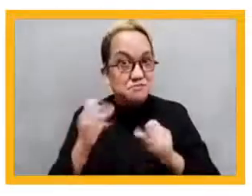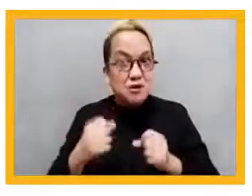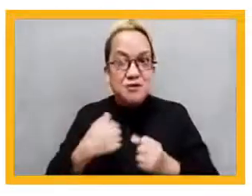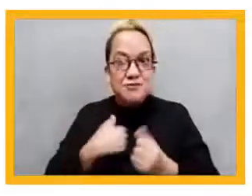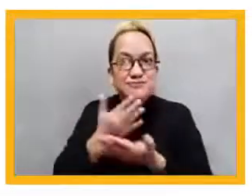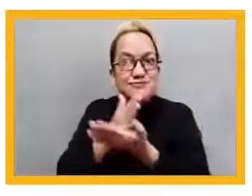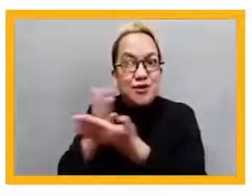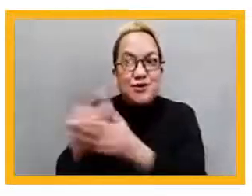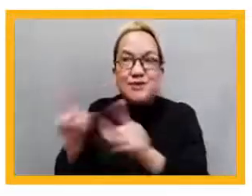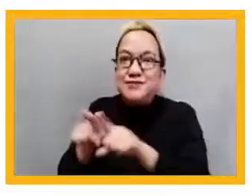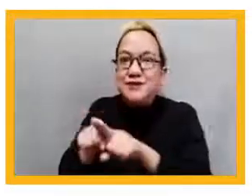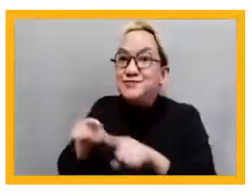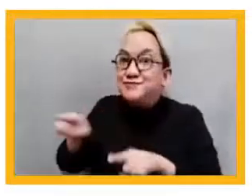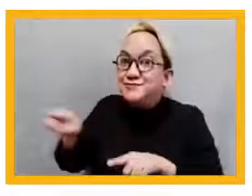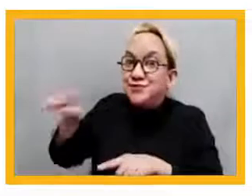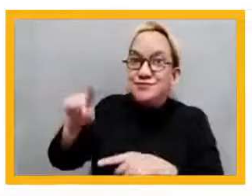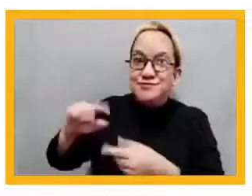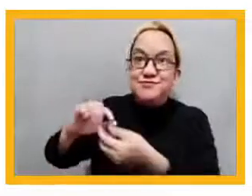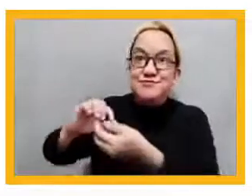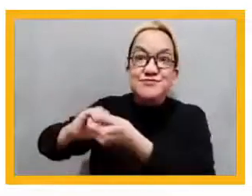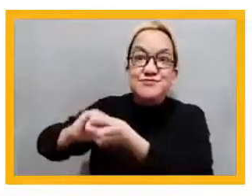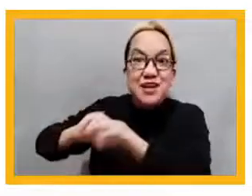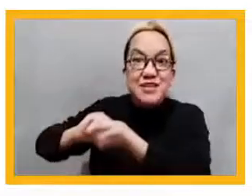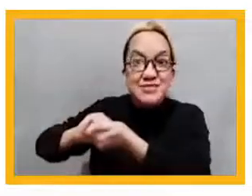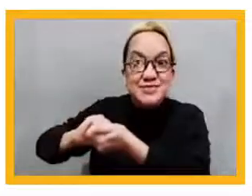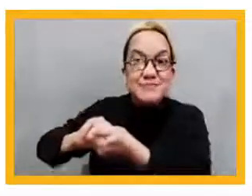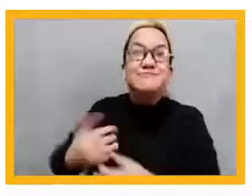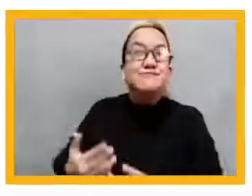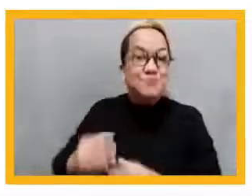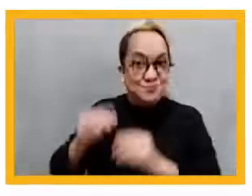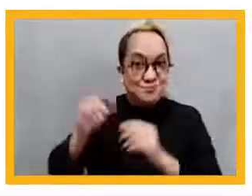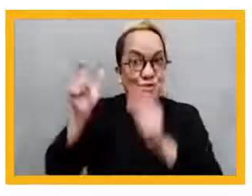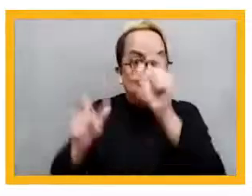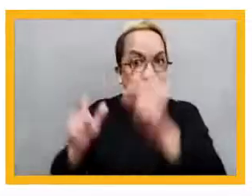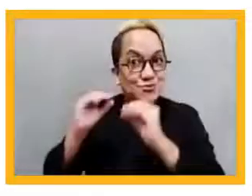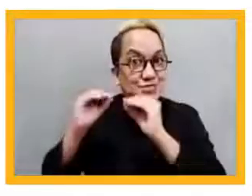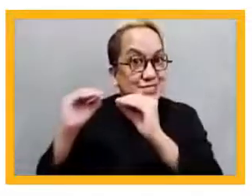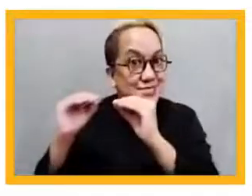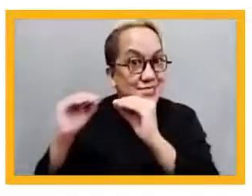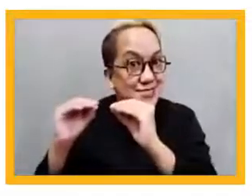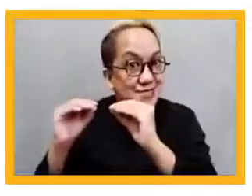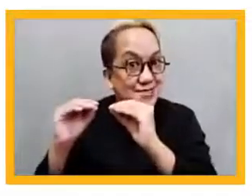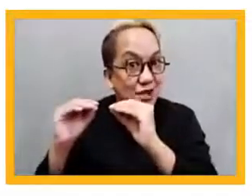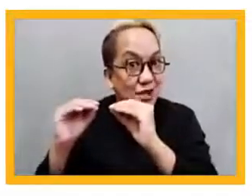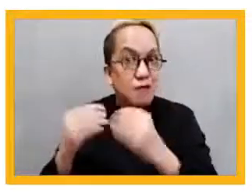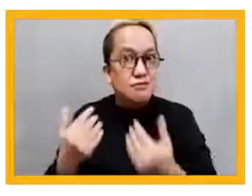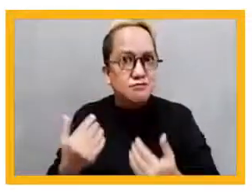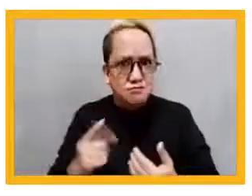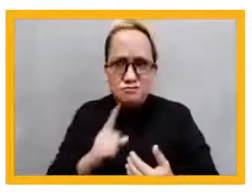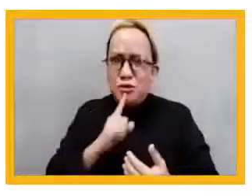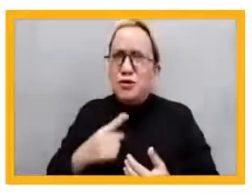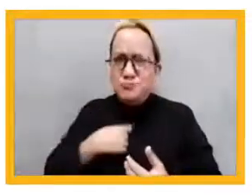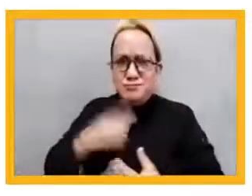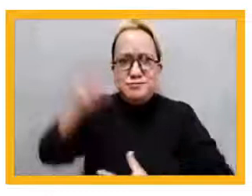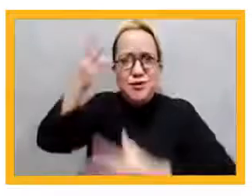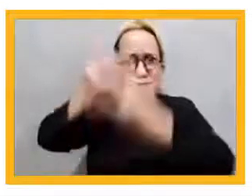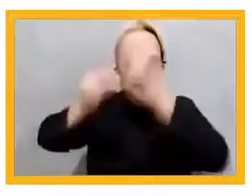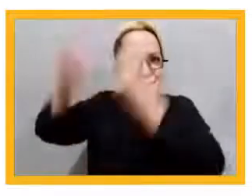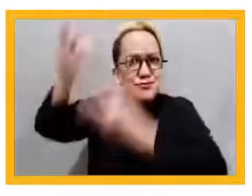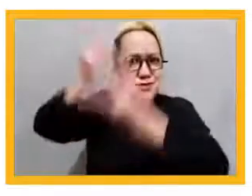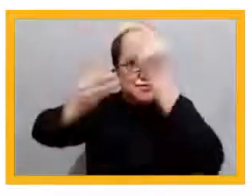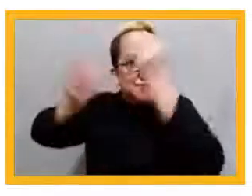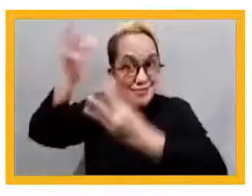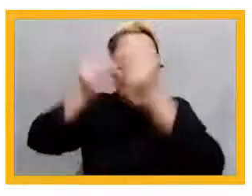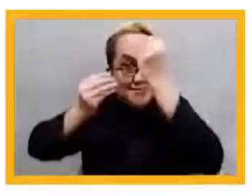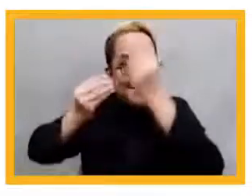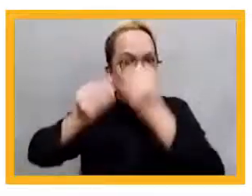interested in anyone else in the field of education. I've certainly learned a lot. I'm sure you all have too. And there's still a lot more learning. I'd like